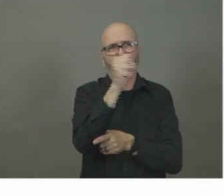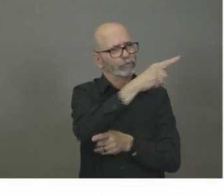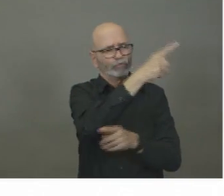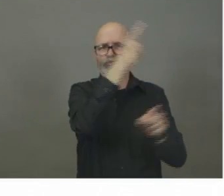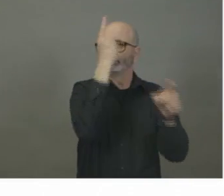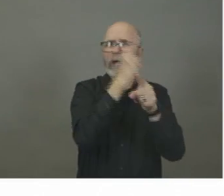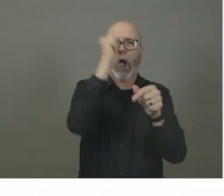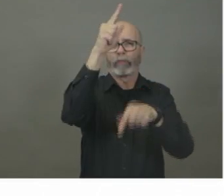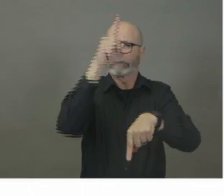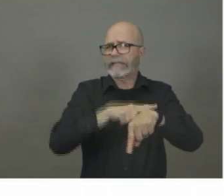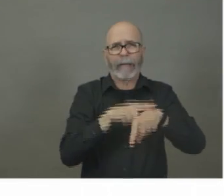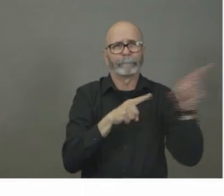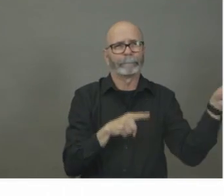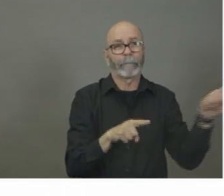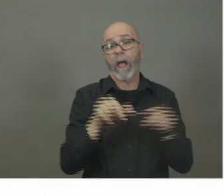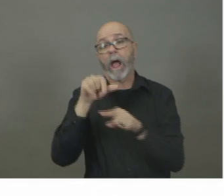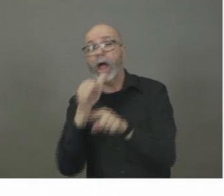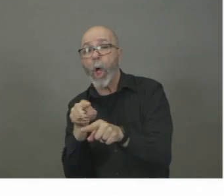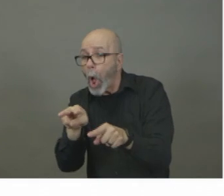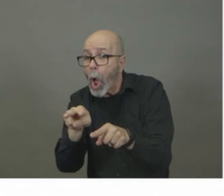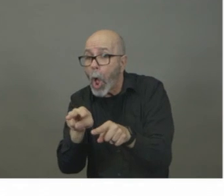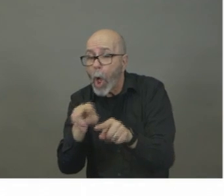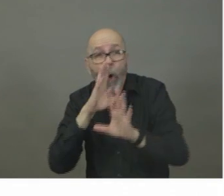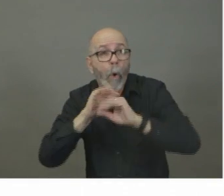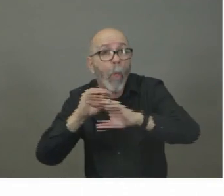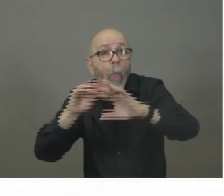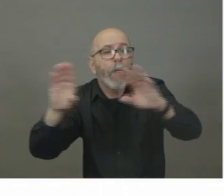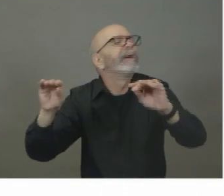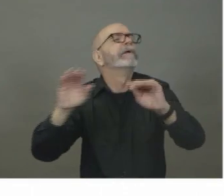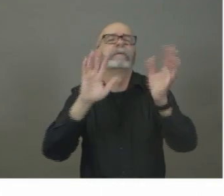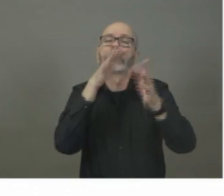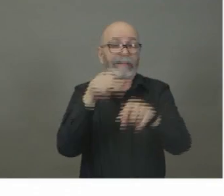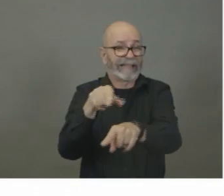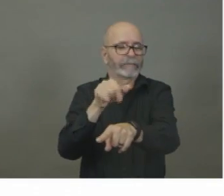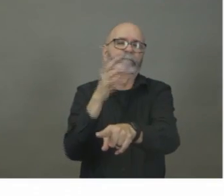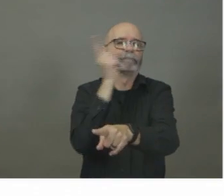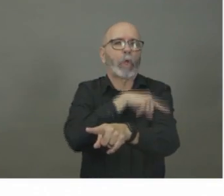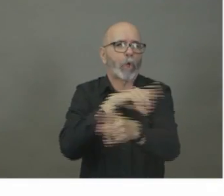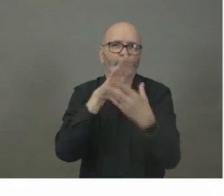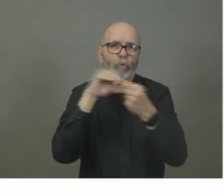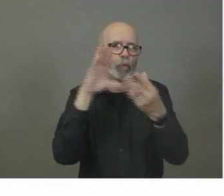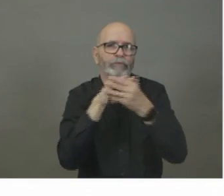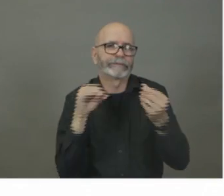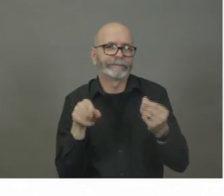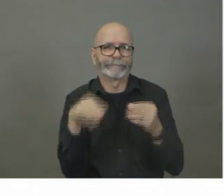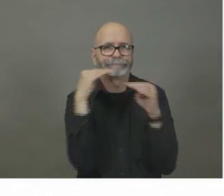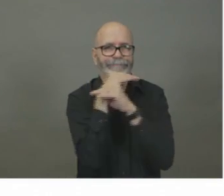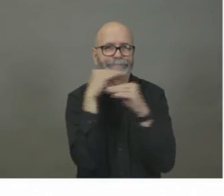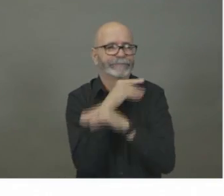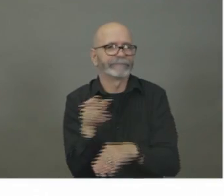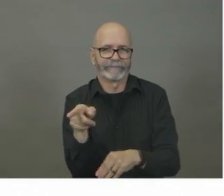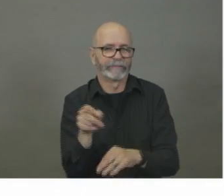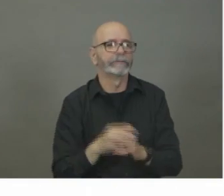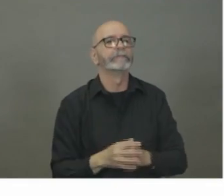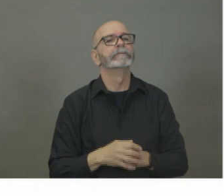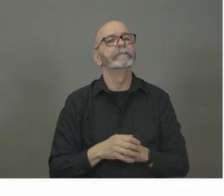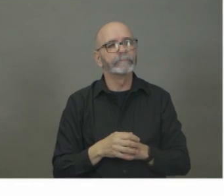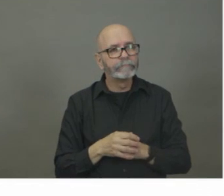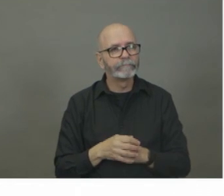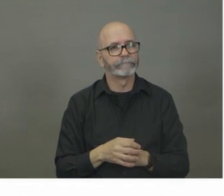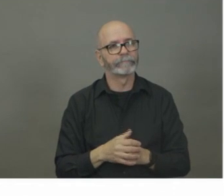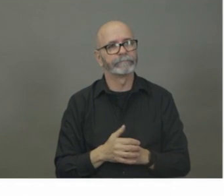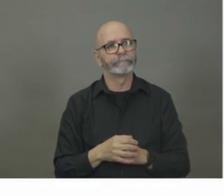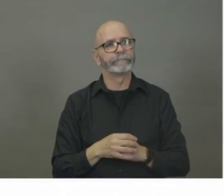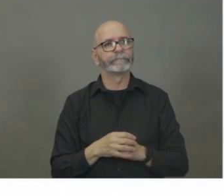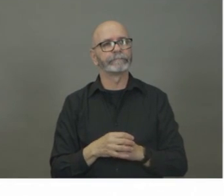So again, please don't spread misinformation and take the appropriate cautions with both your physical health and, of course, with the information in